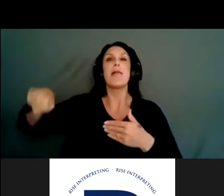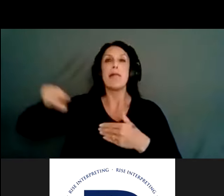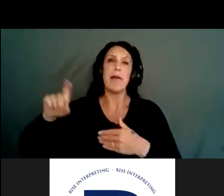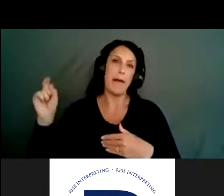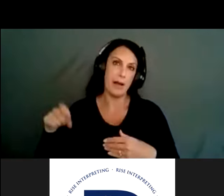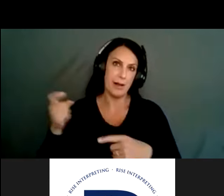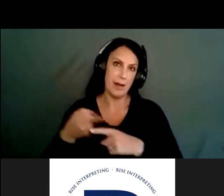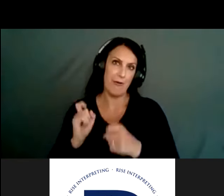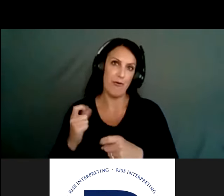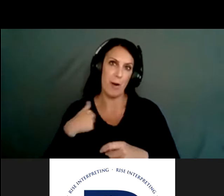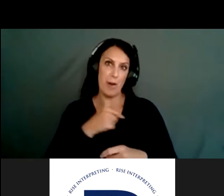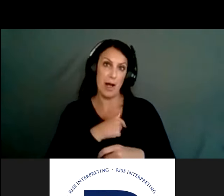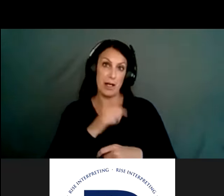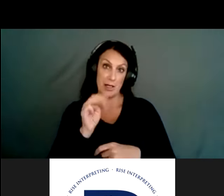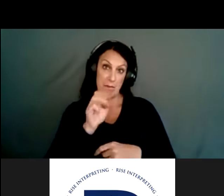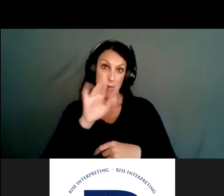more information on that.